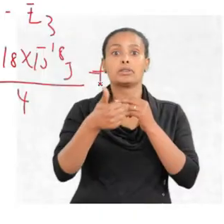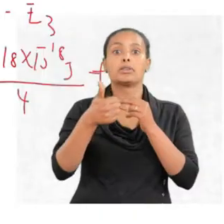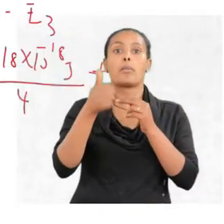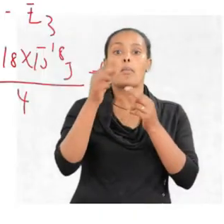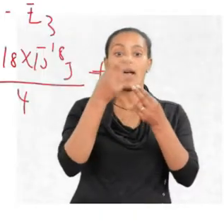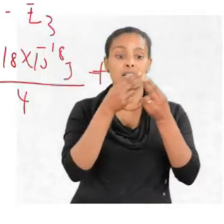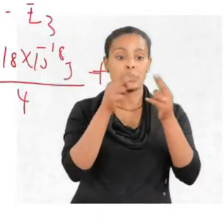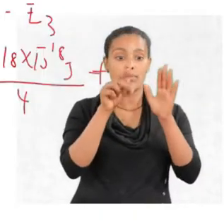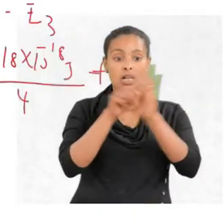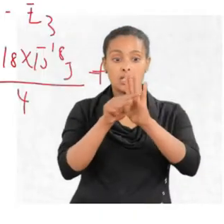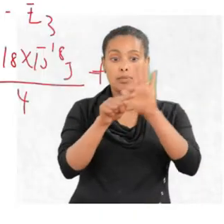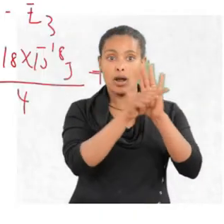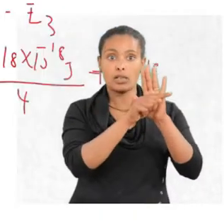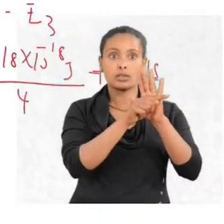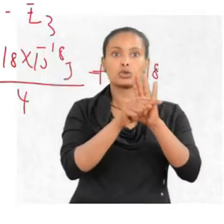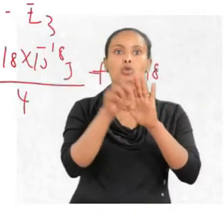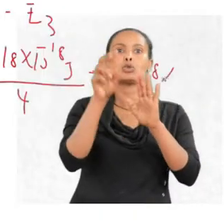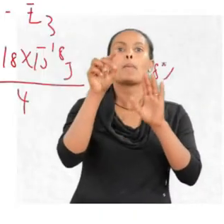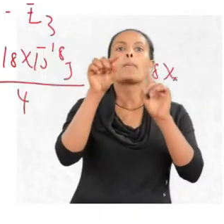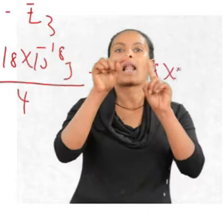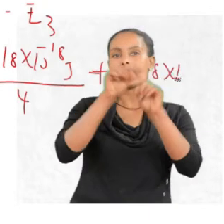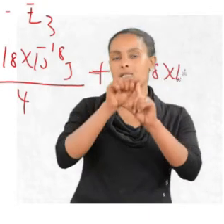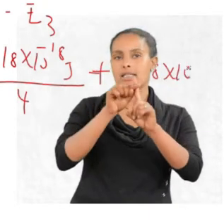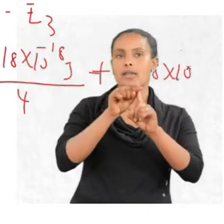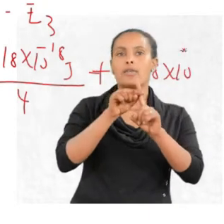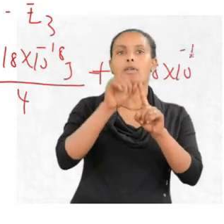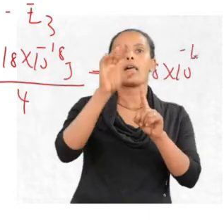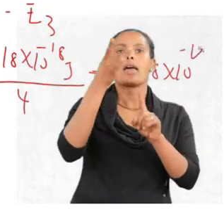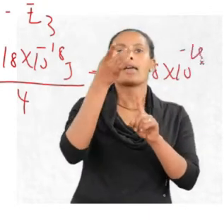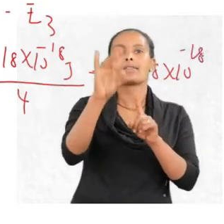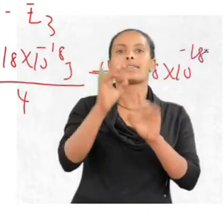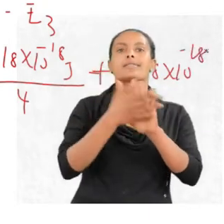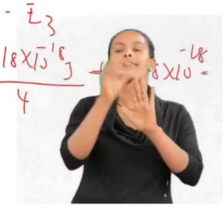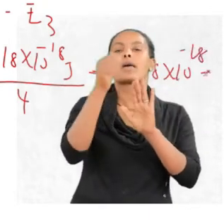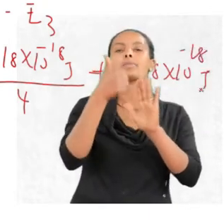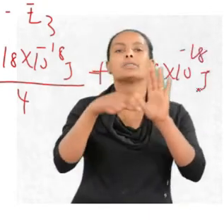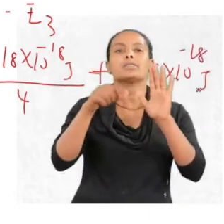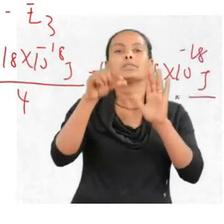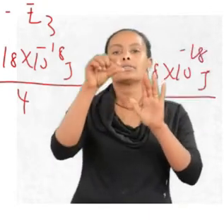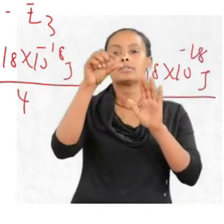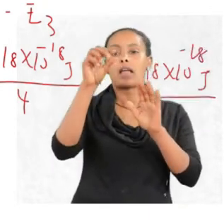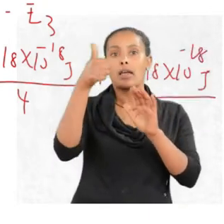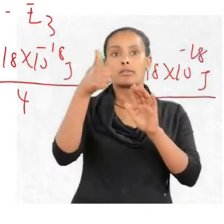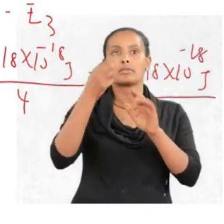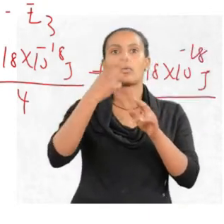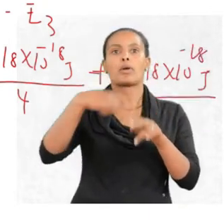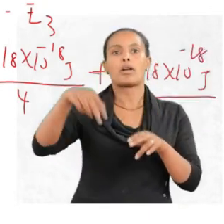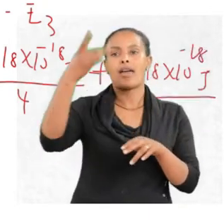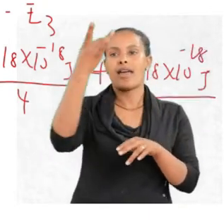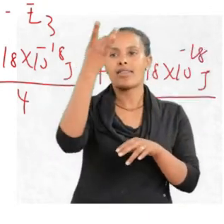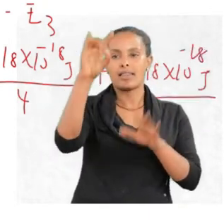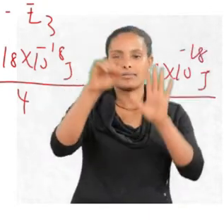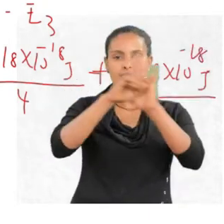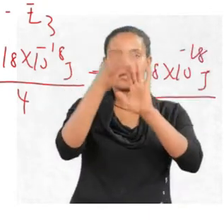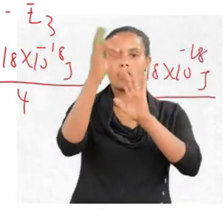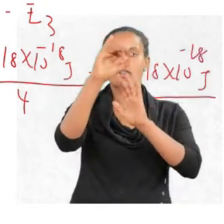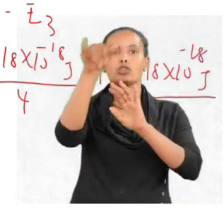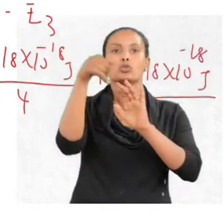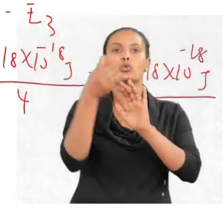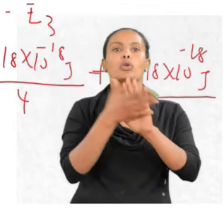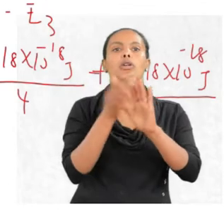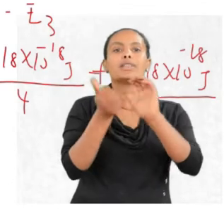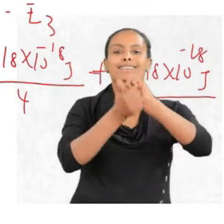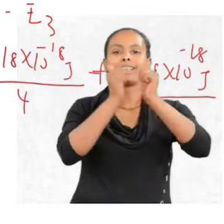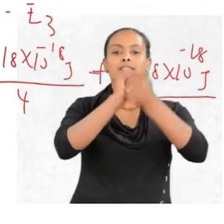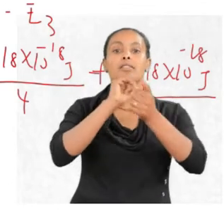plus two point one, times ten to the power of minus 18 joule divided by nine. Now